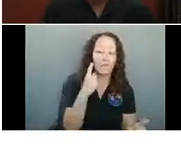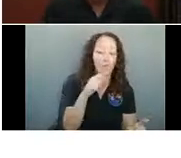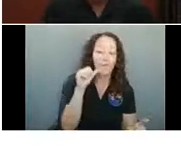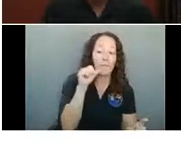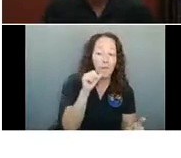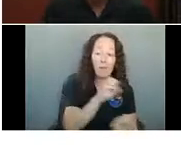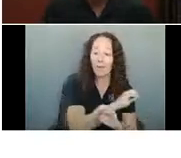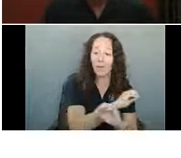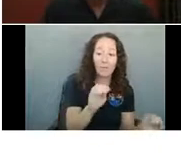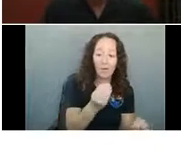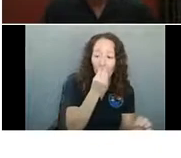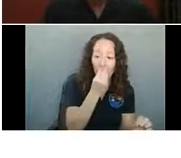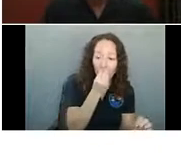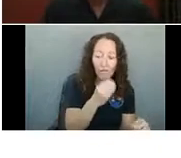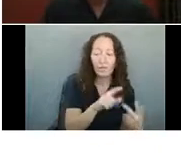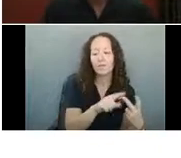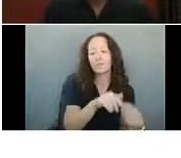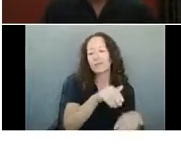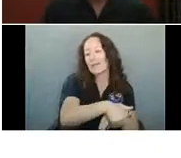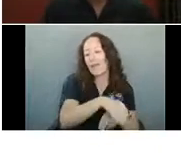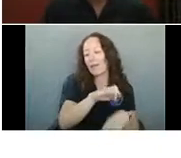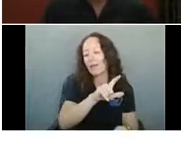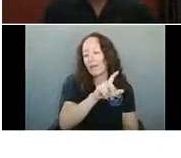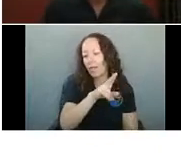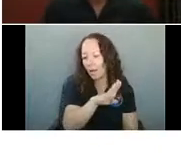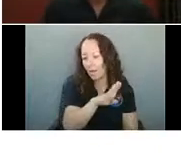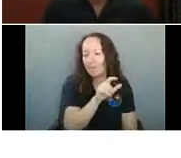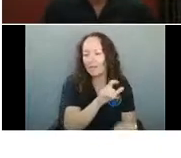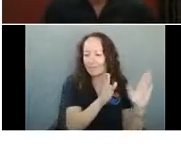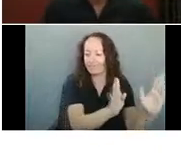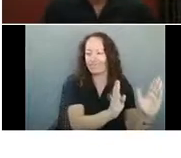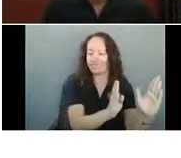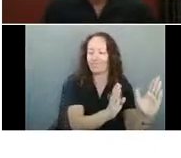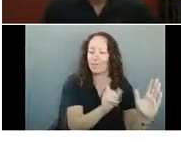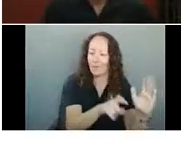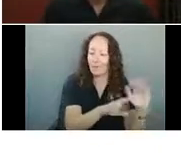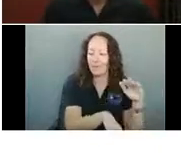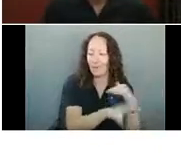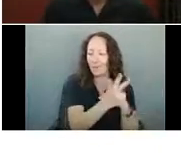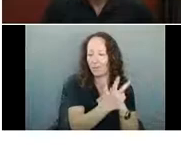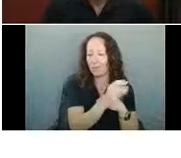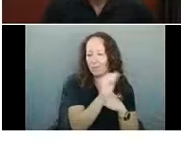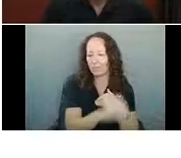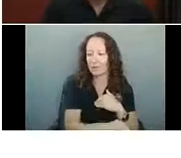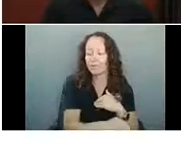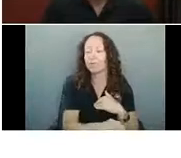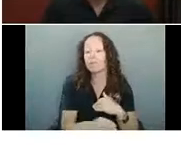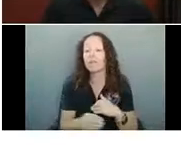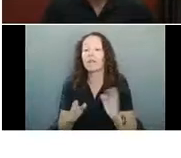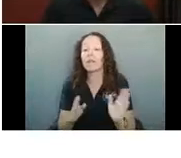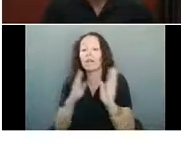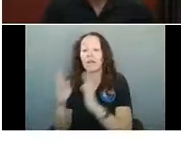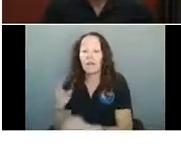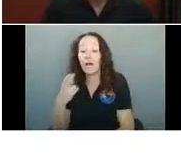or nightclubs. And so that percent positivity, though, is going in a great direction. And then hospitalizations, we've seen a dramatic